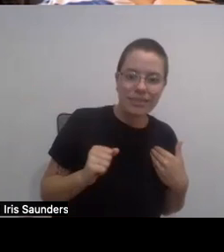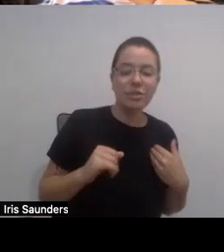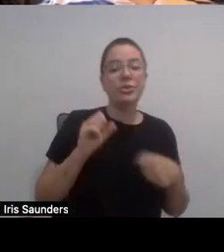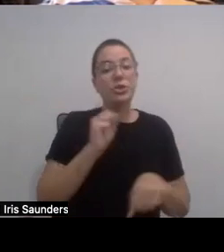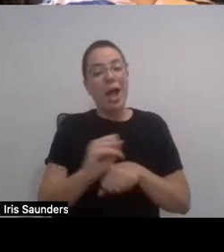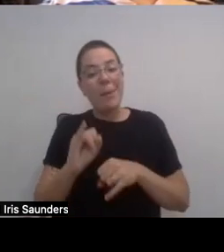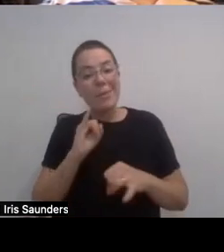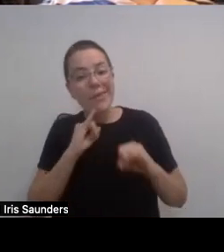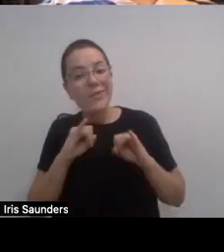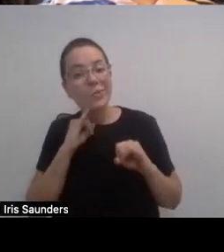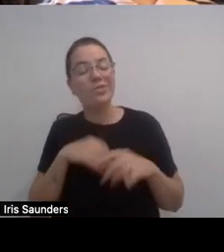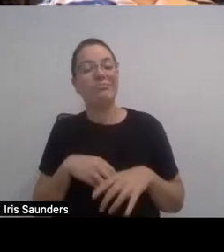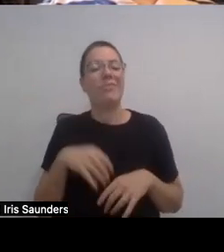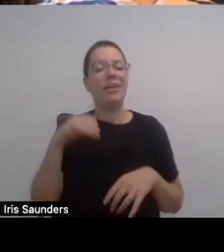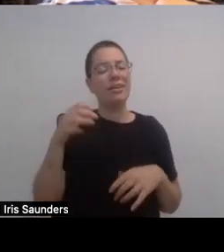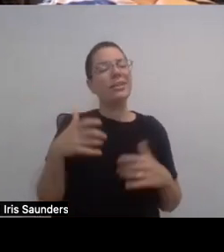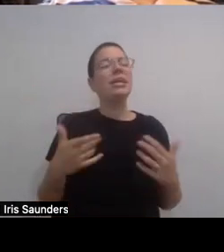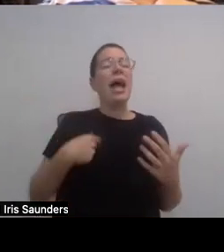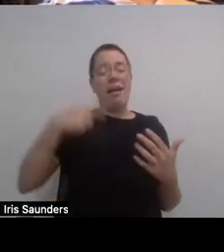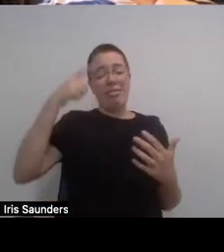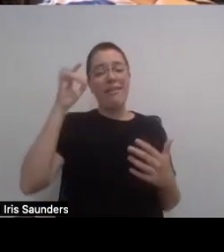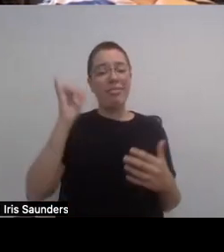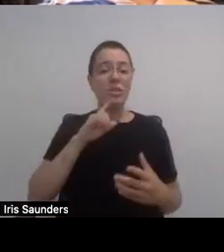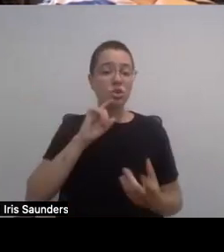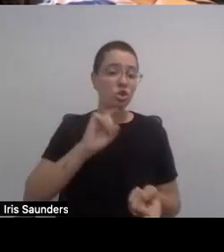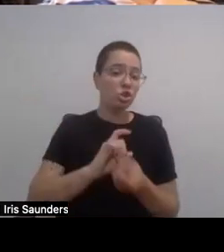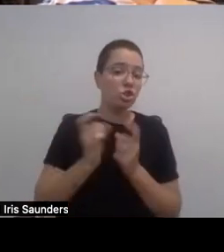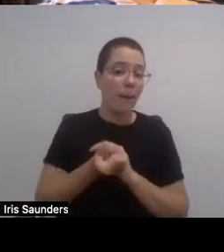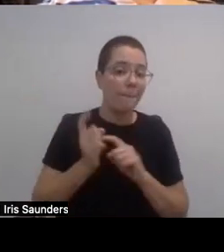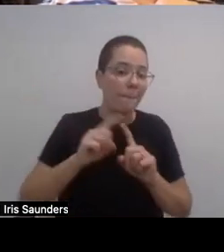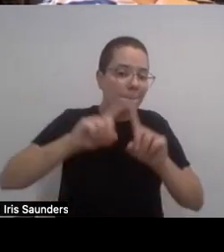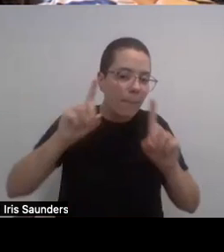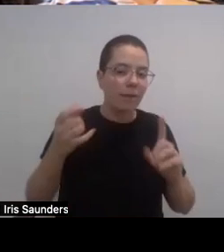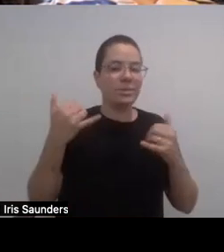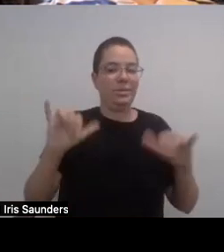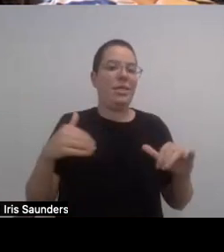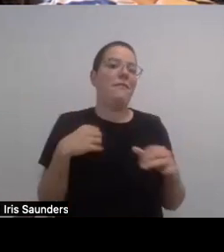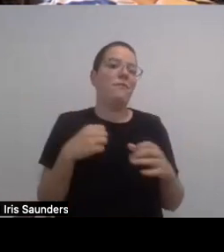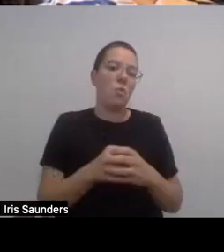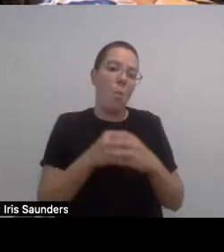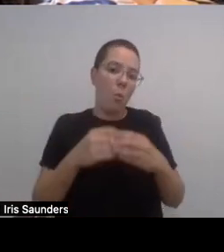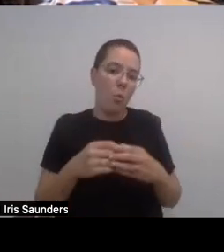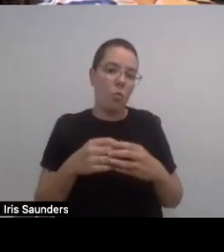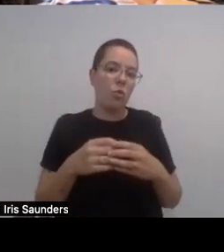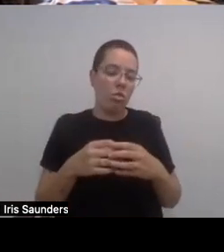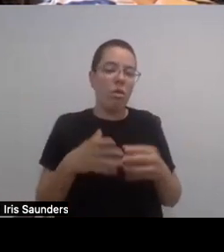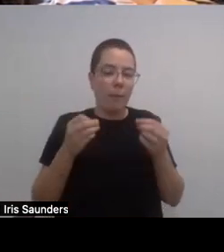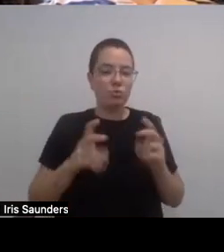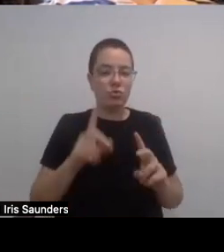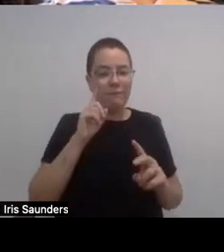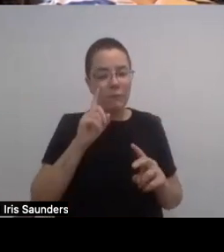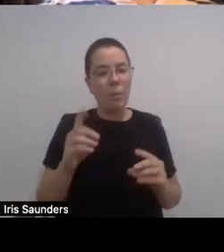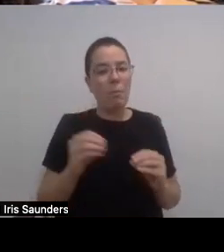auditions. I think that's changing, but I still think there's growth opportunities and opportunities for further exposure